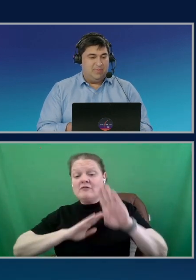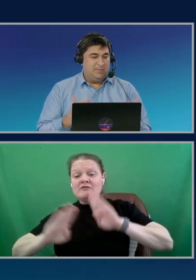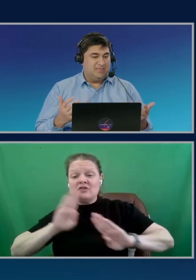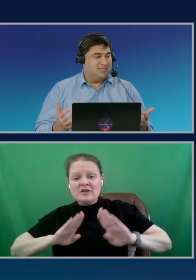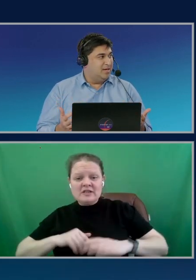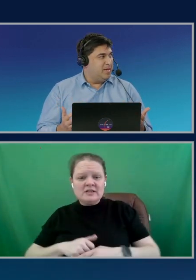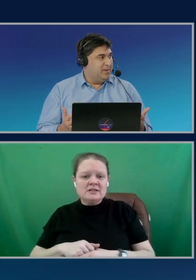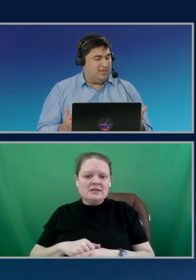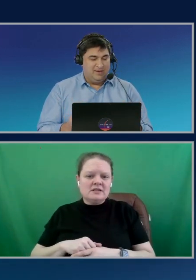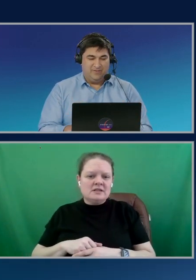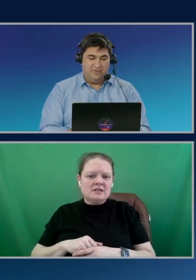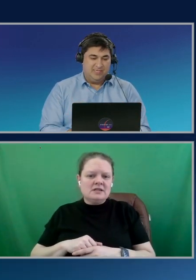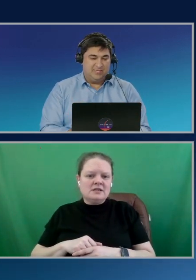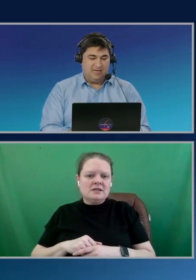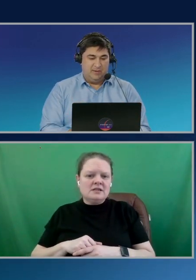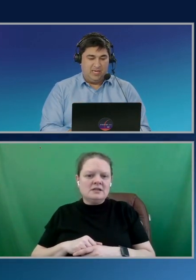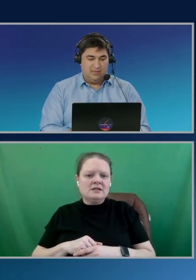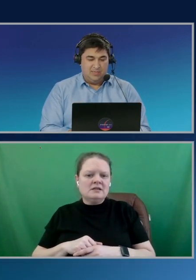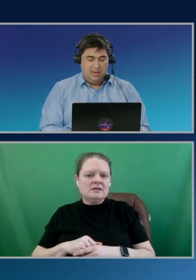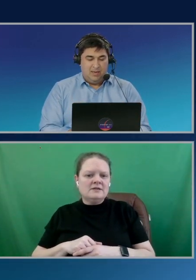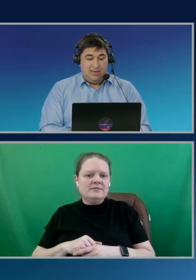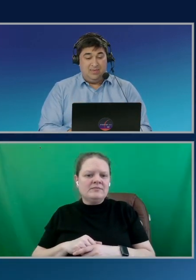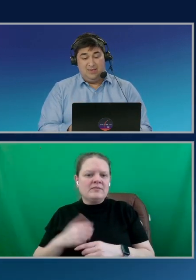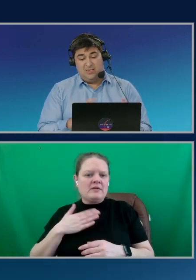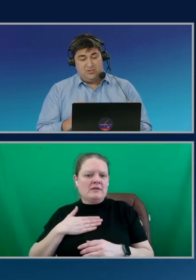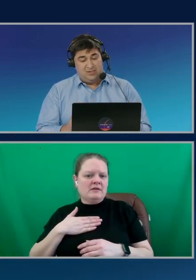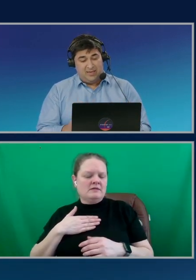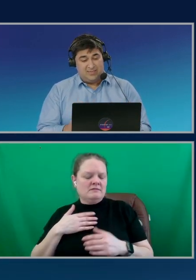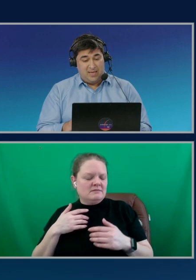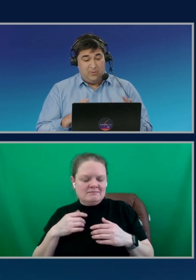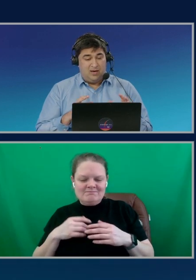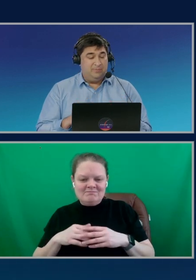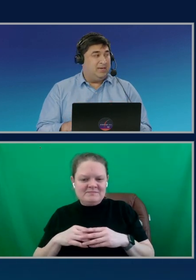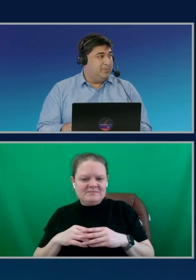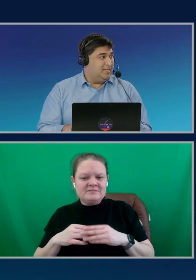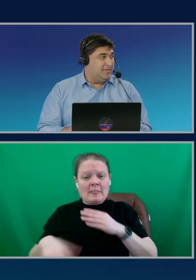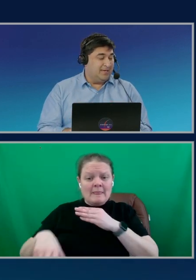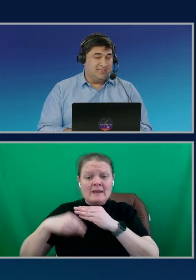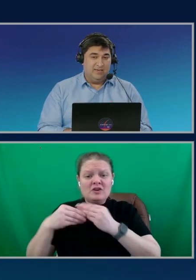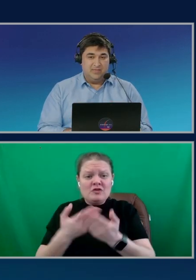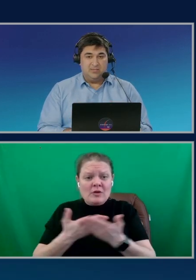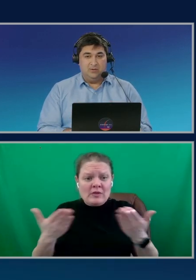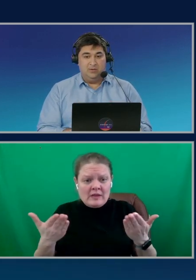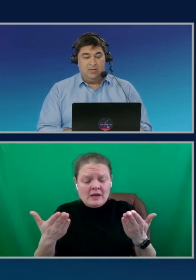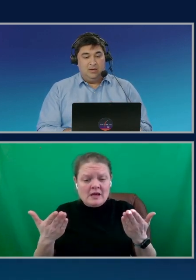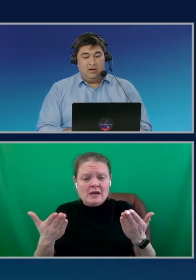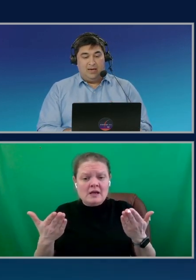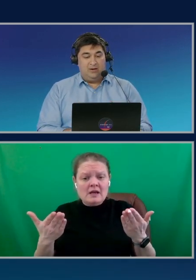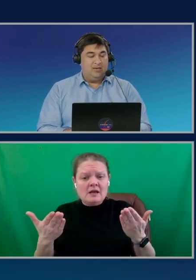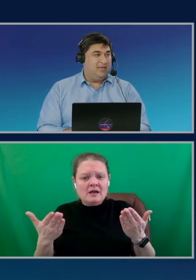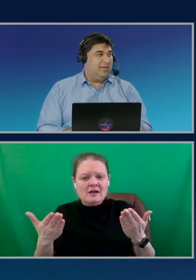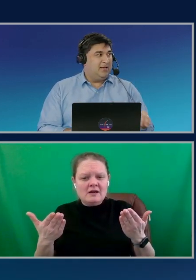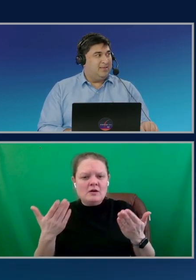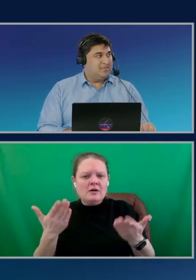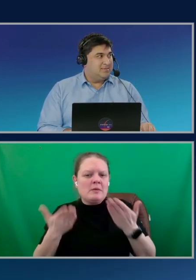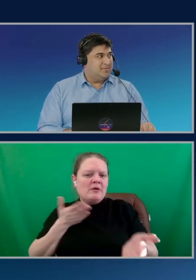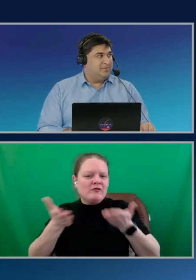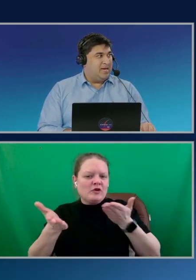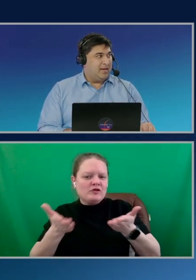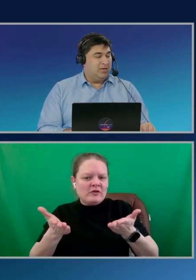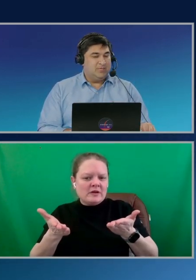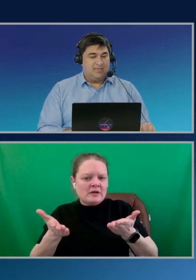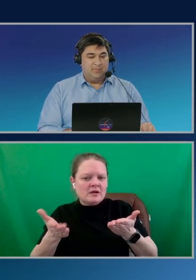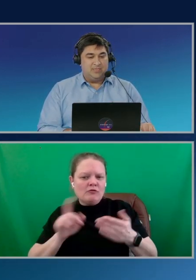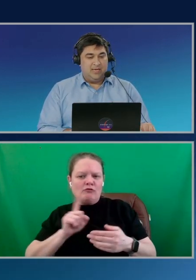my business can't make money if the visits aren't coming in. And the additional thing is like we are a multi-tenant service. So I really need to get this